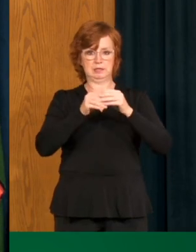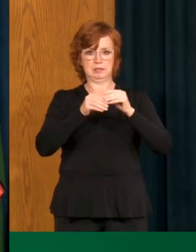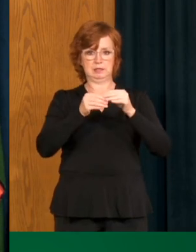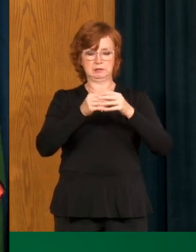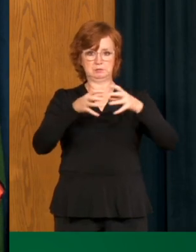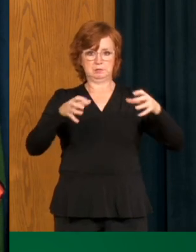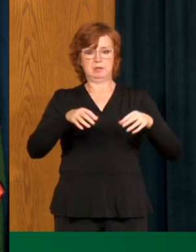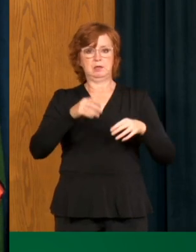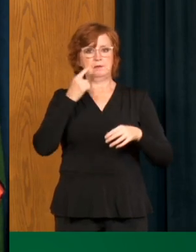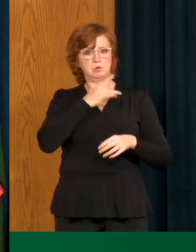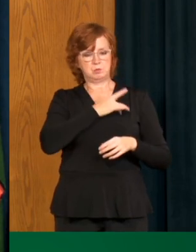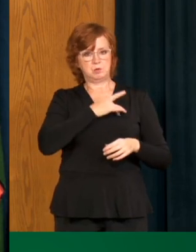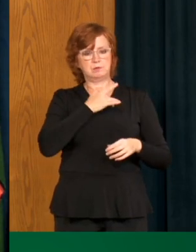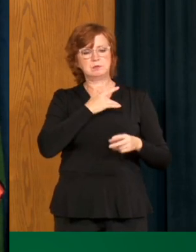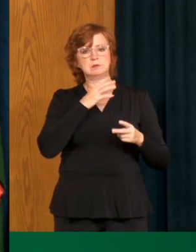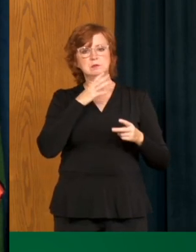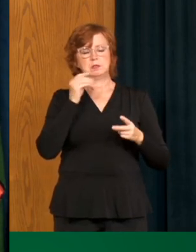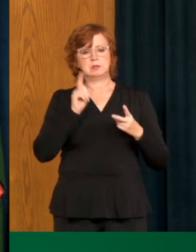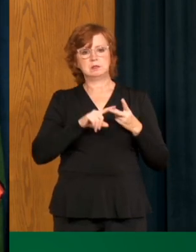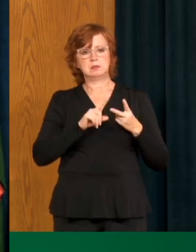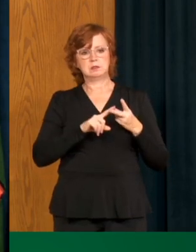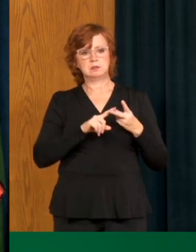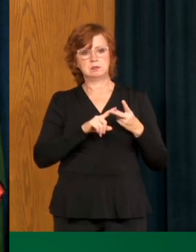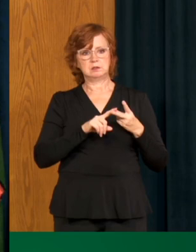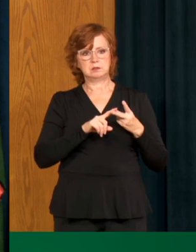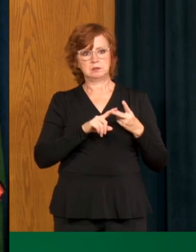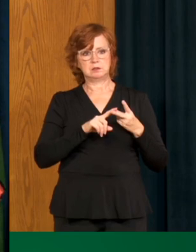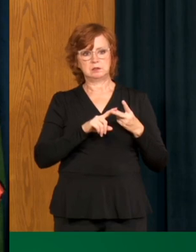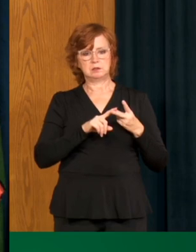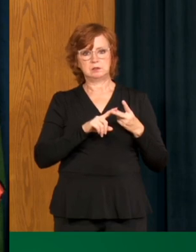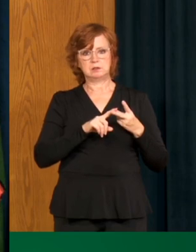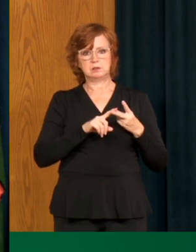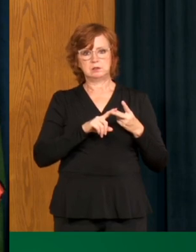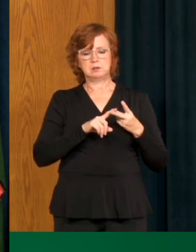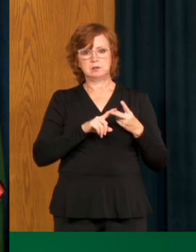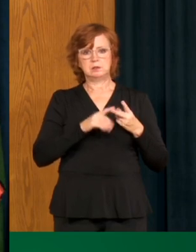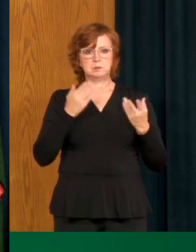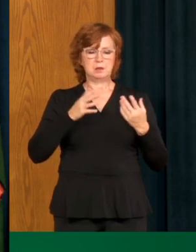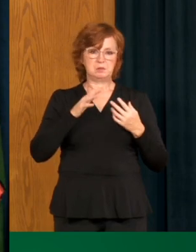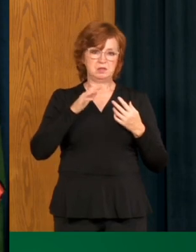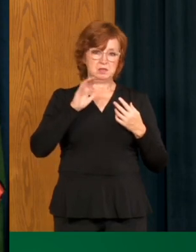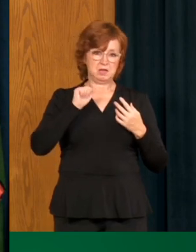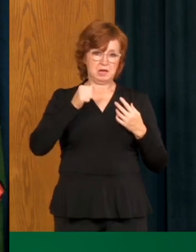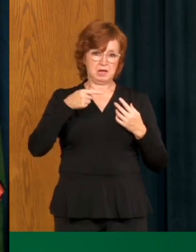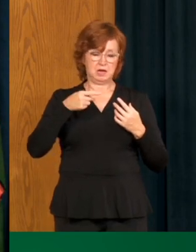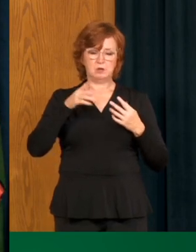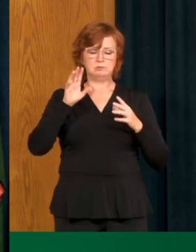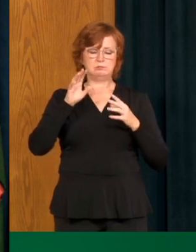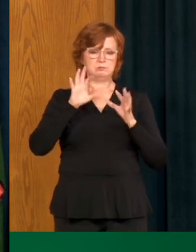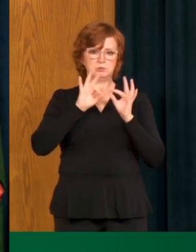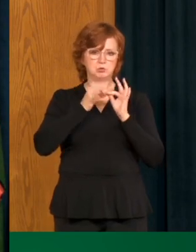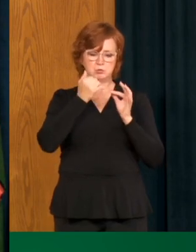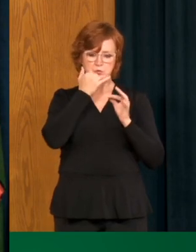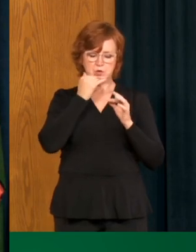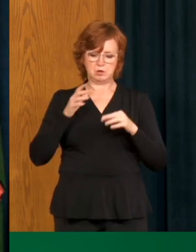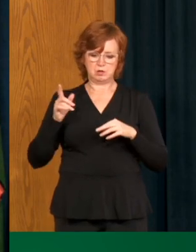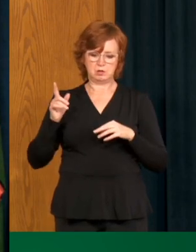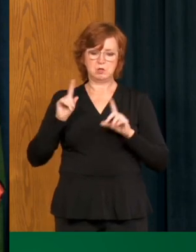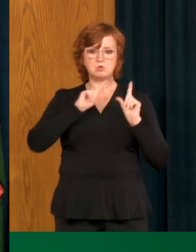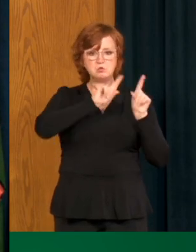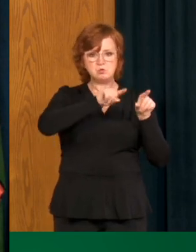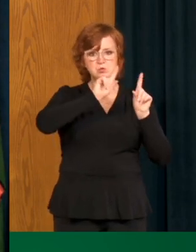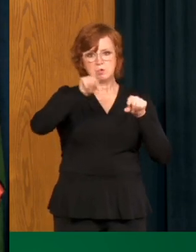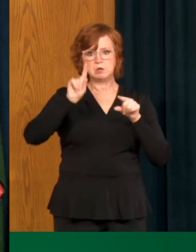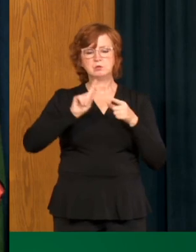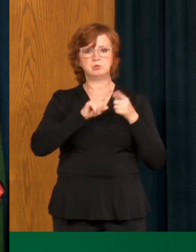in the more the more national discussion around potentially some mobile testing capacity that can get to certain areas of the province mobile contact